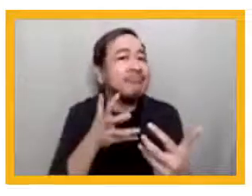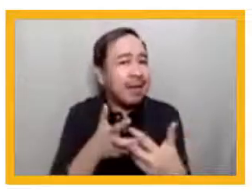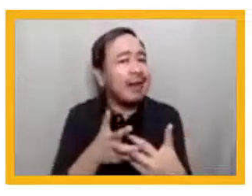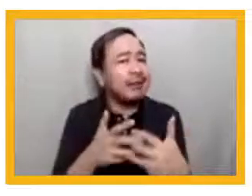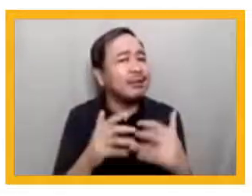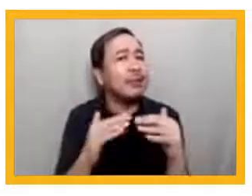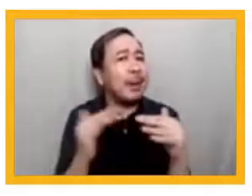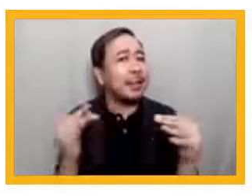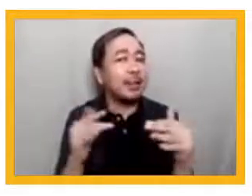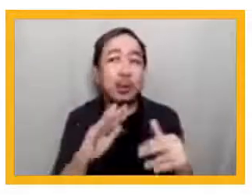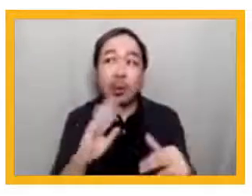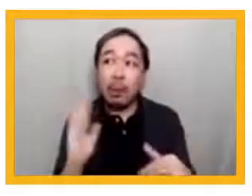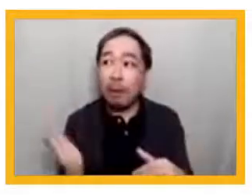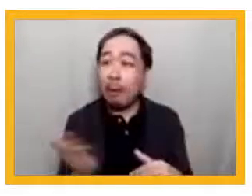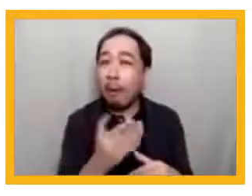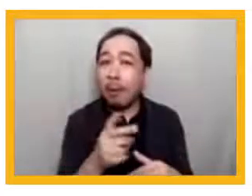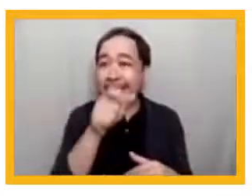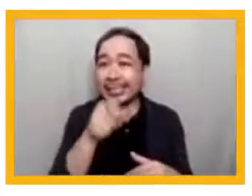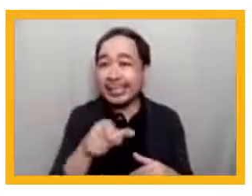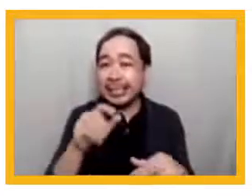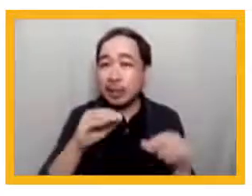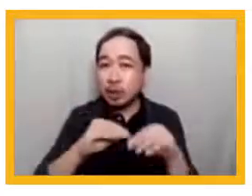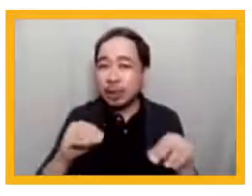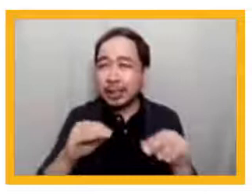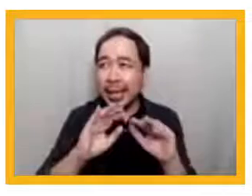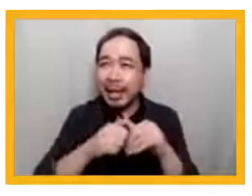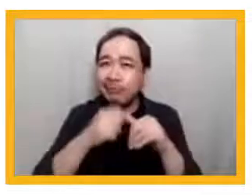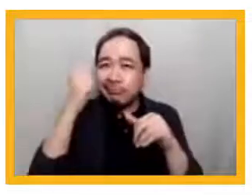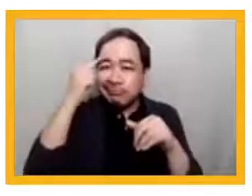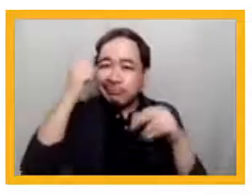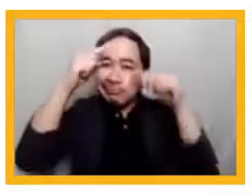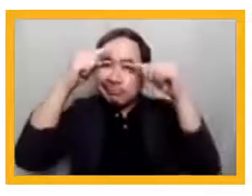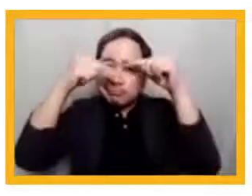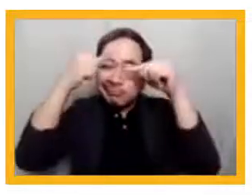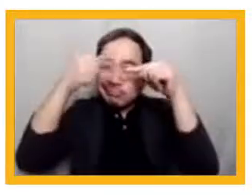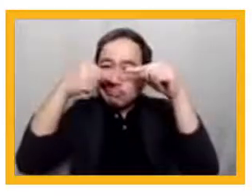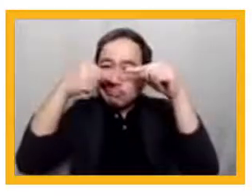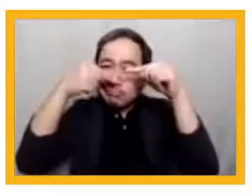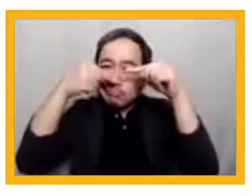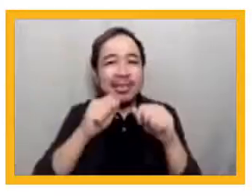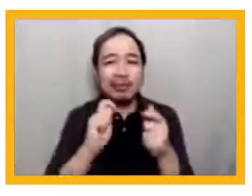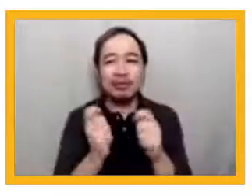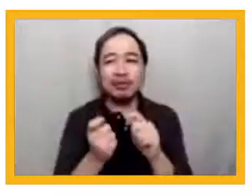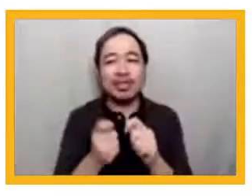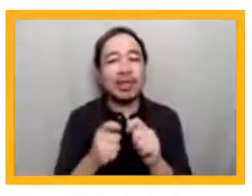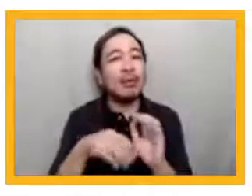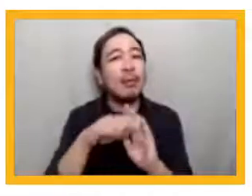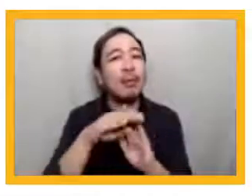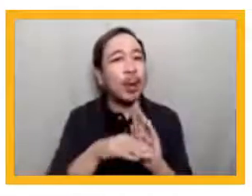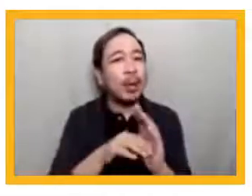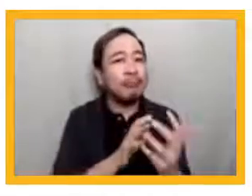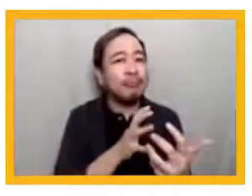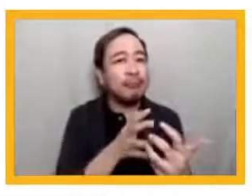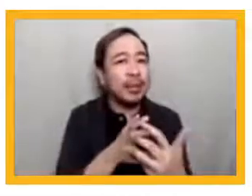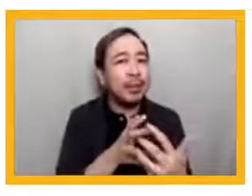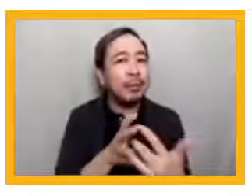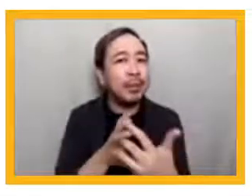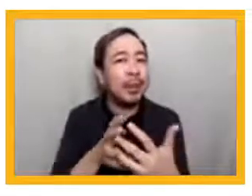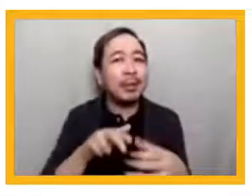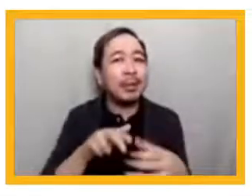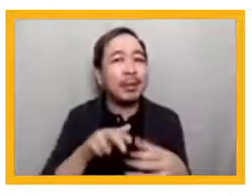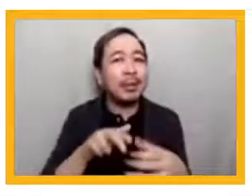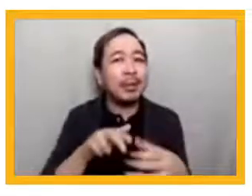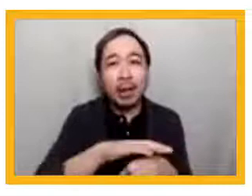and equipped with the leadership skills and critical thinking skills needed to individualize our program. They localized for language and